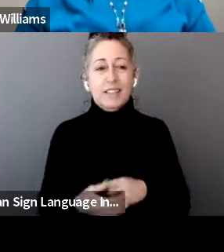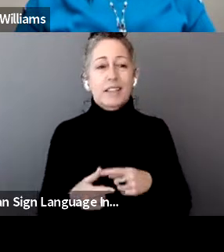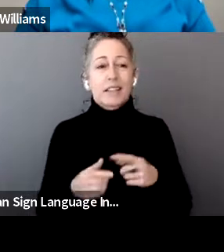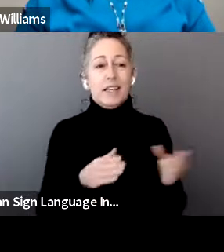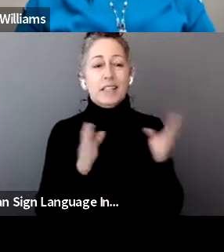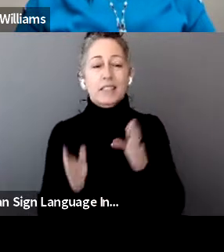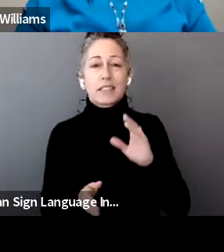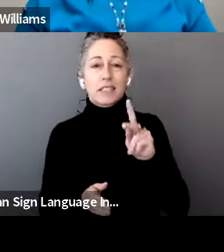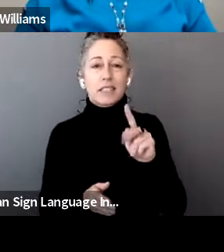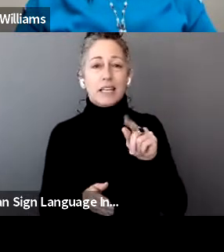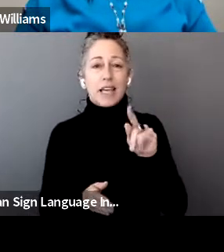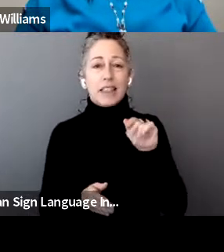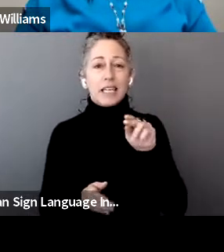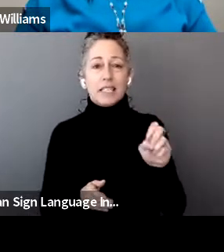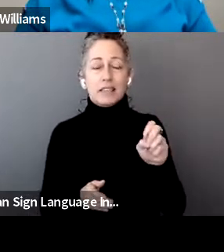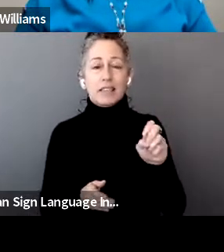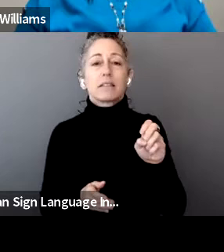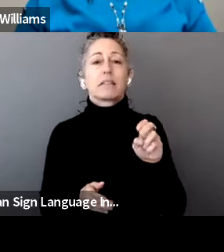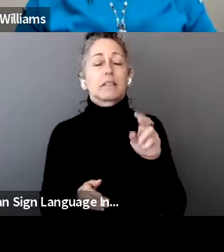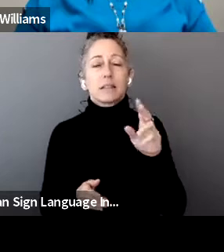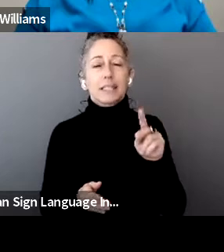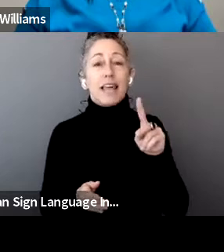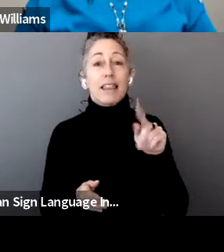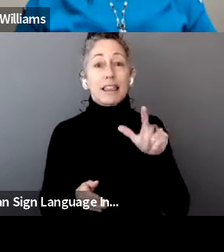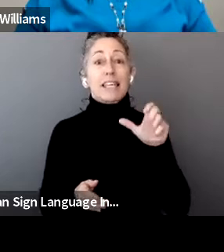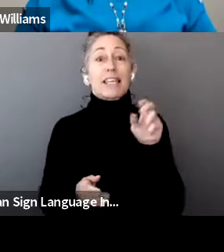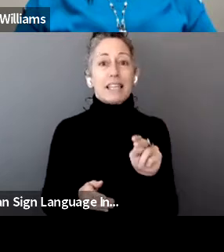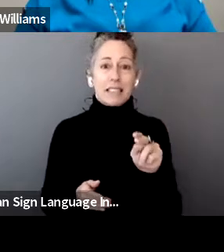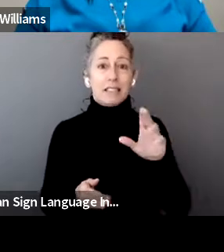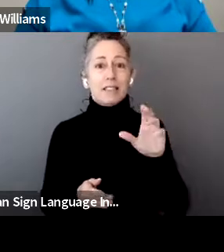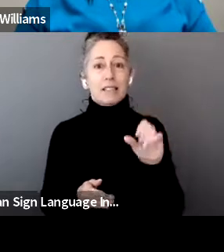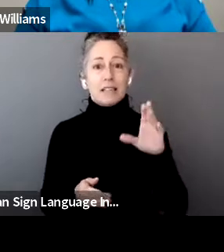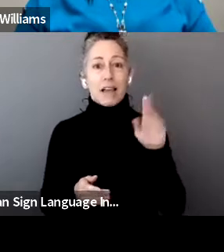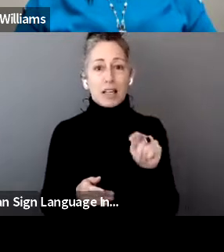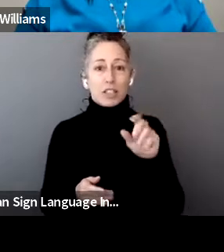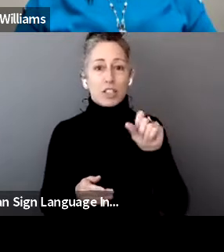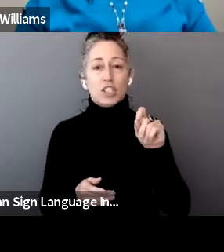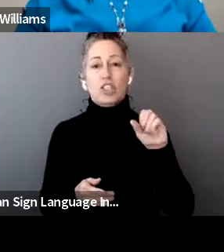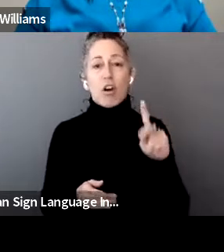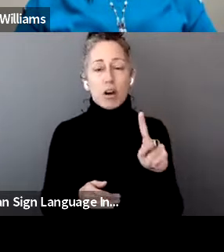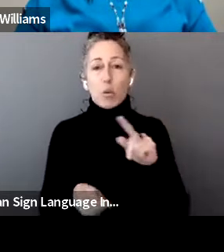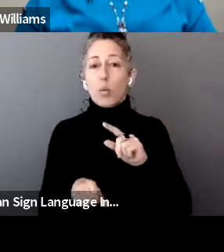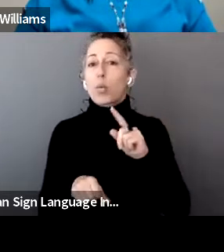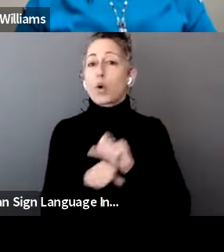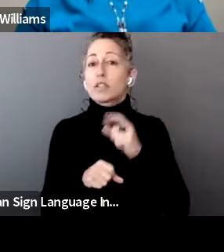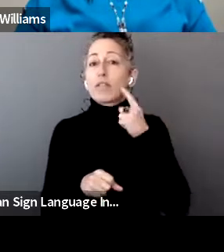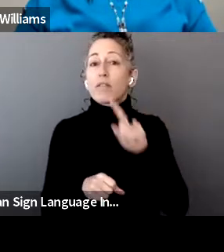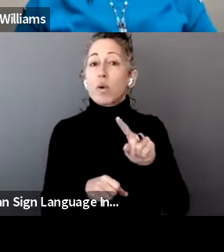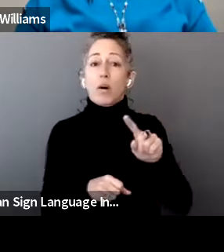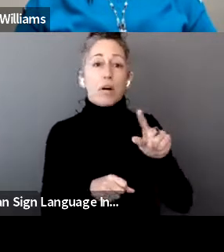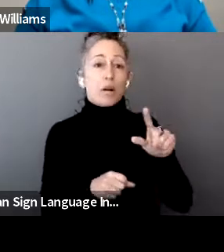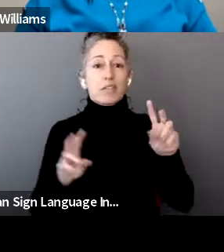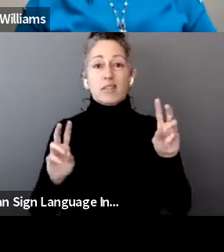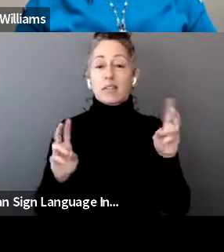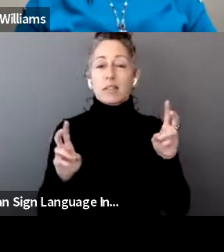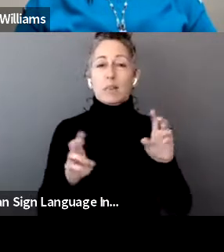Stark. Kathleen Stark is the executive director of Ladder Up, which provides free financial consulting